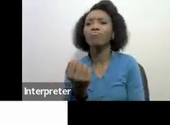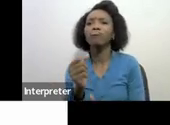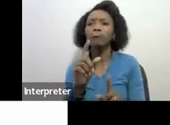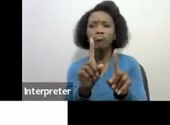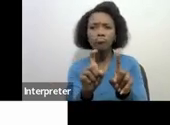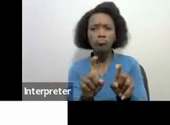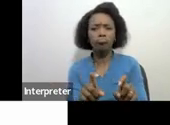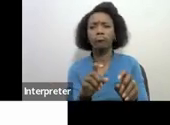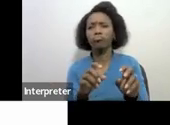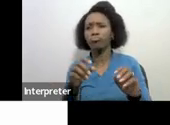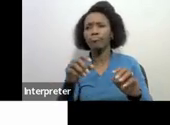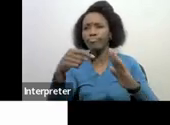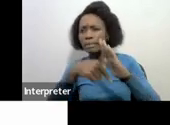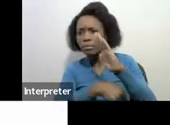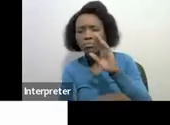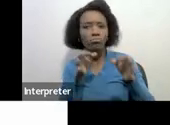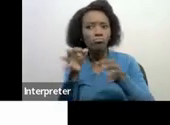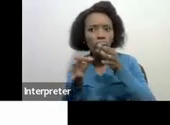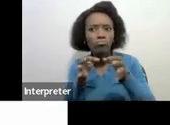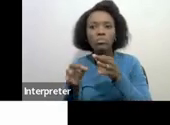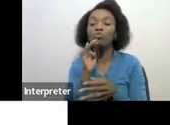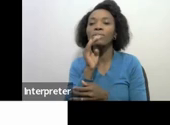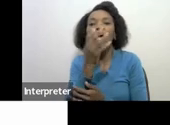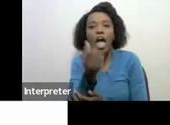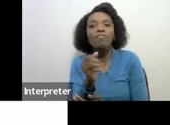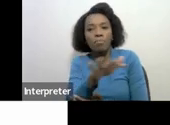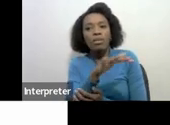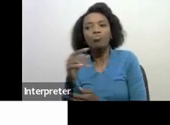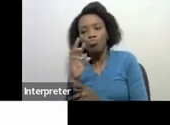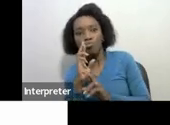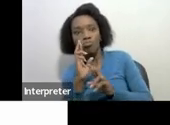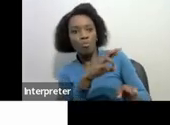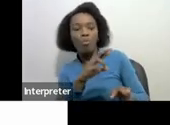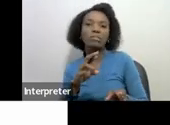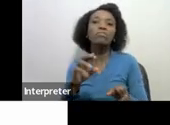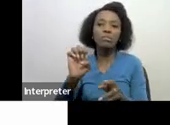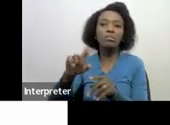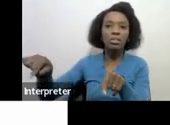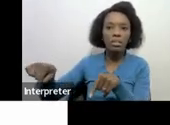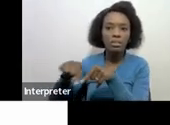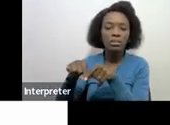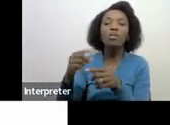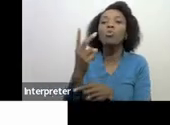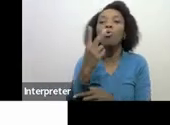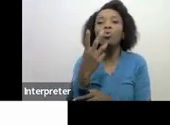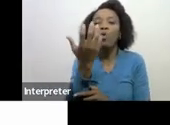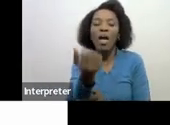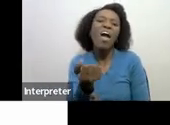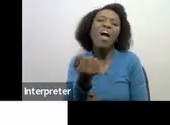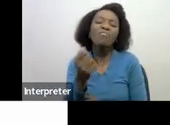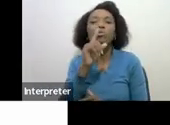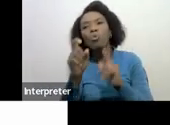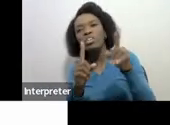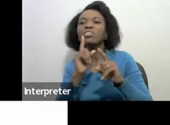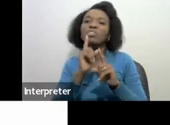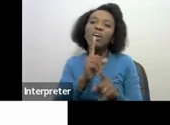channel that you can report to estate and also then a FAQ for the supporting documents that needs to be